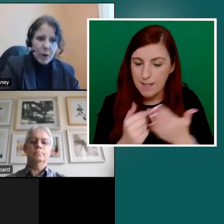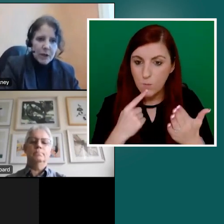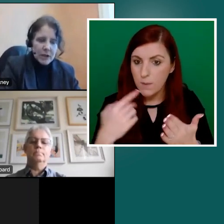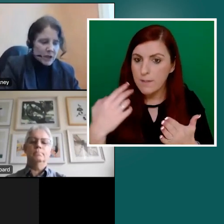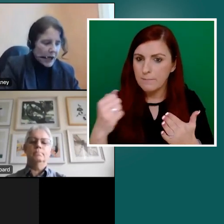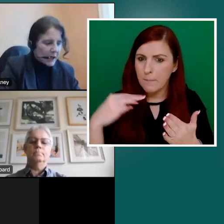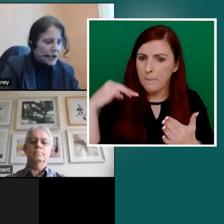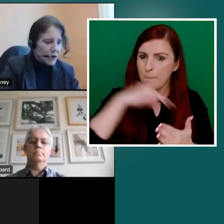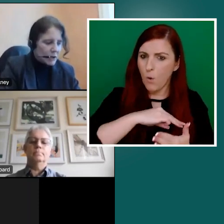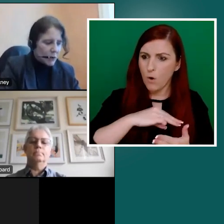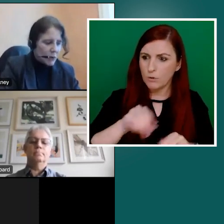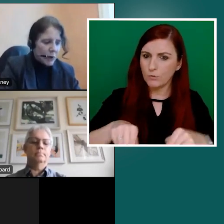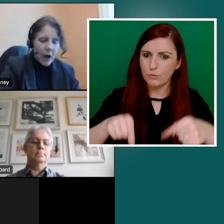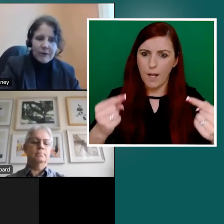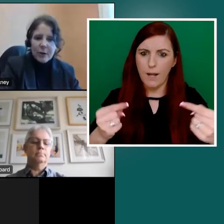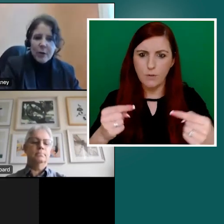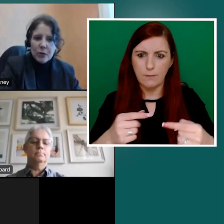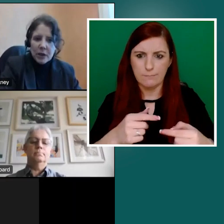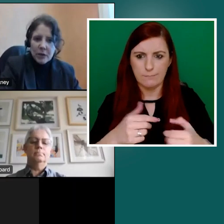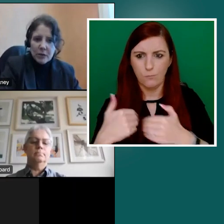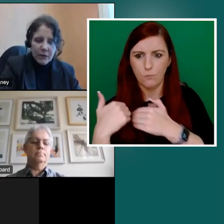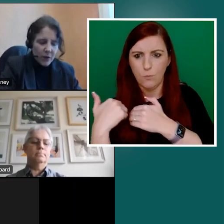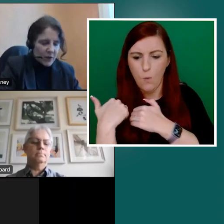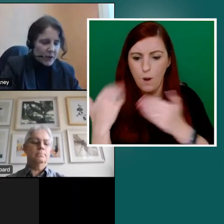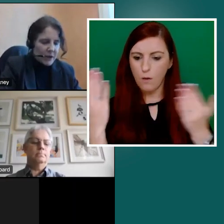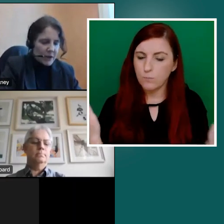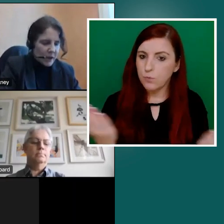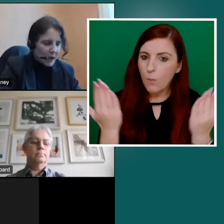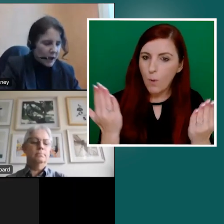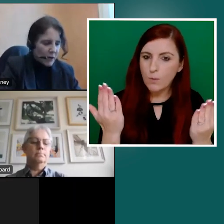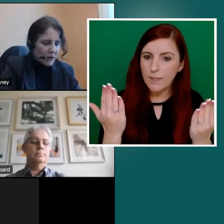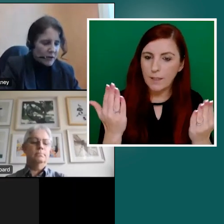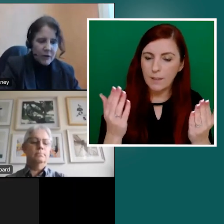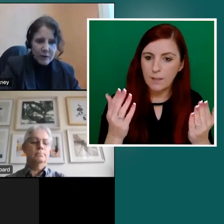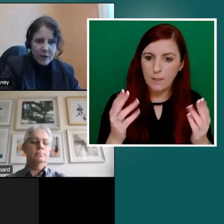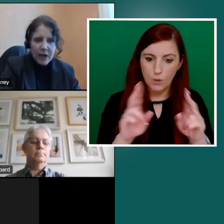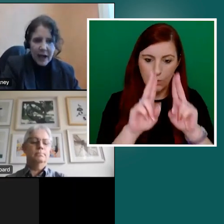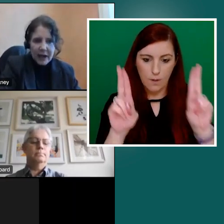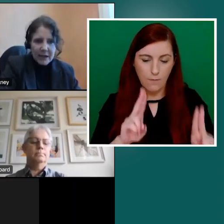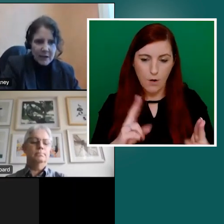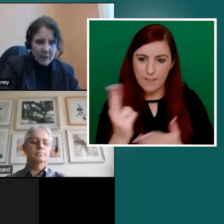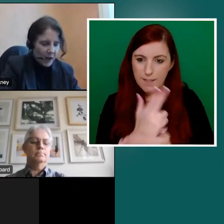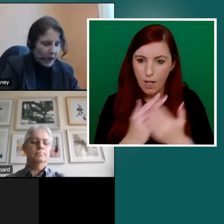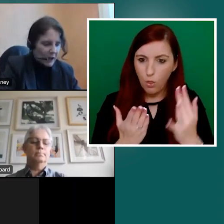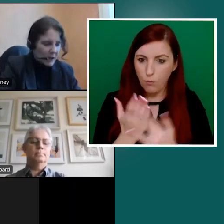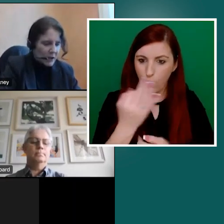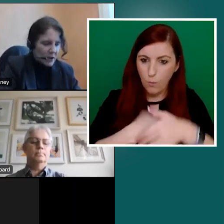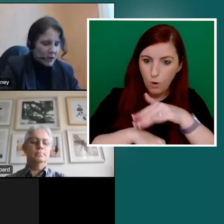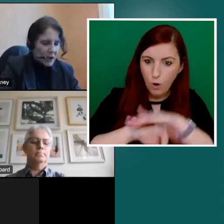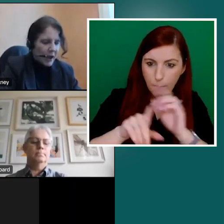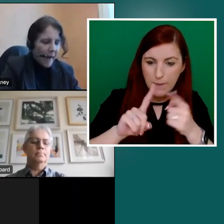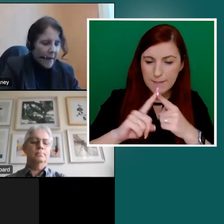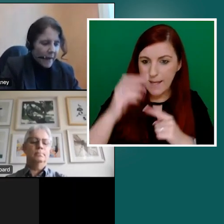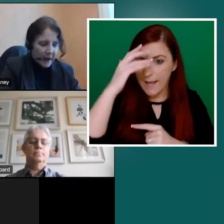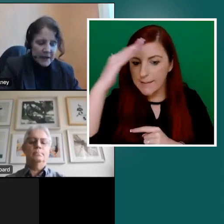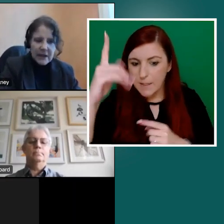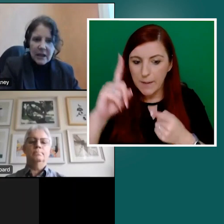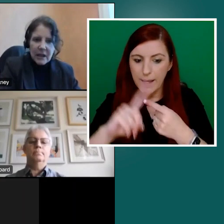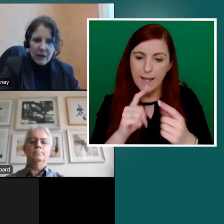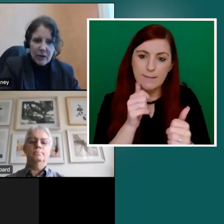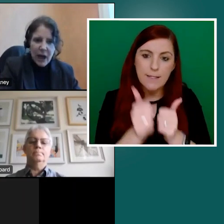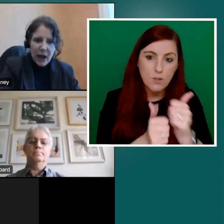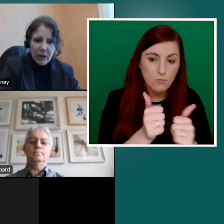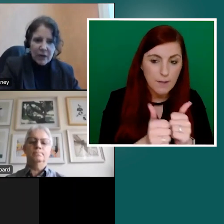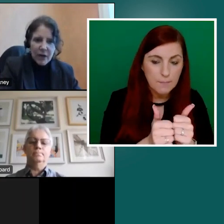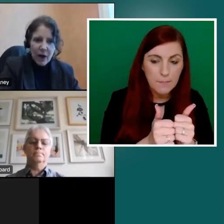very important and challenging role of promoting universal design across government, academia and industry. And its